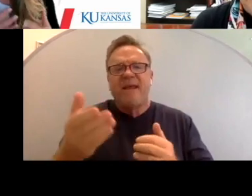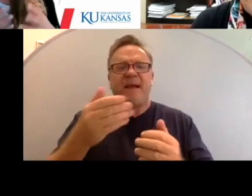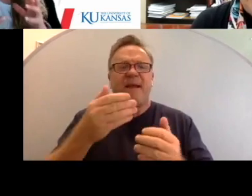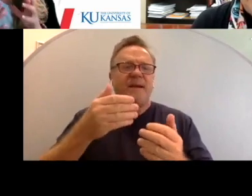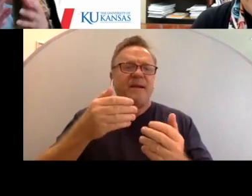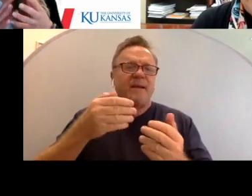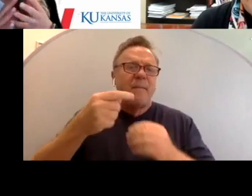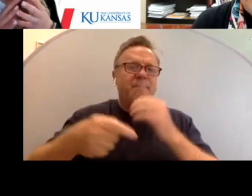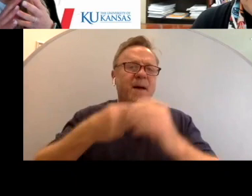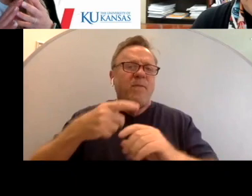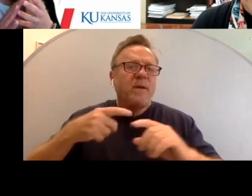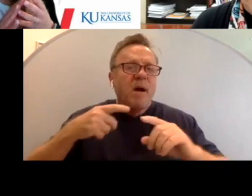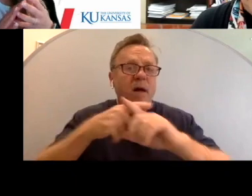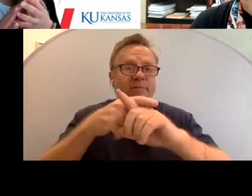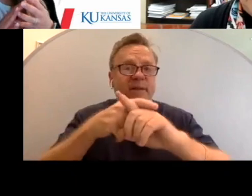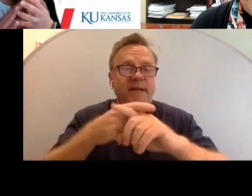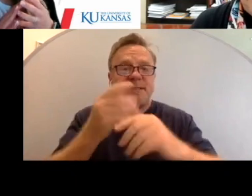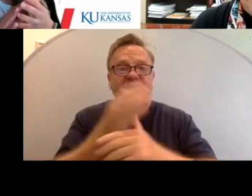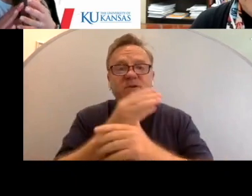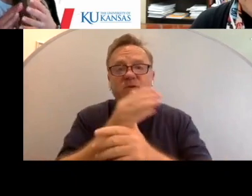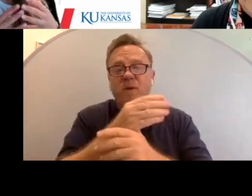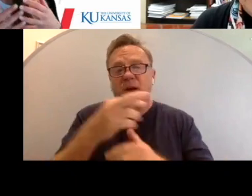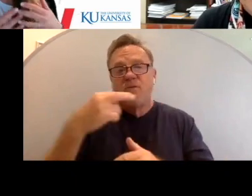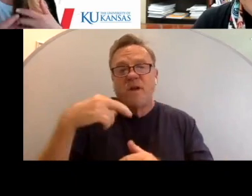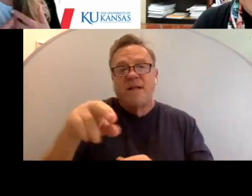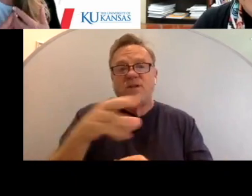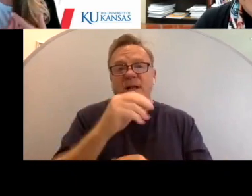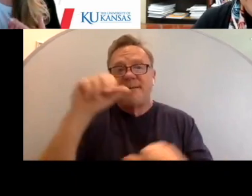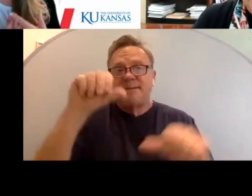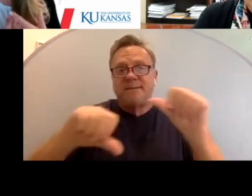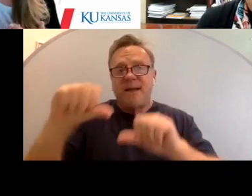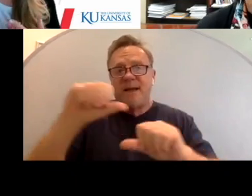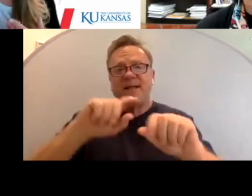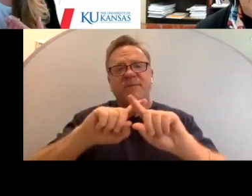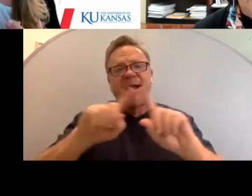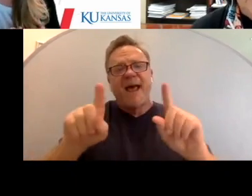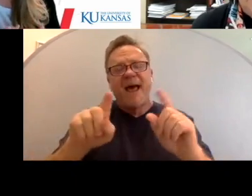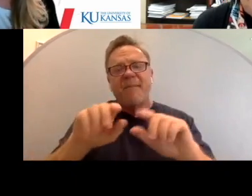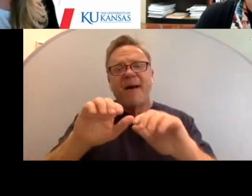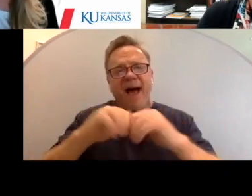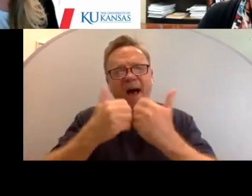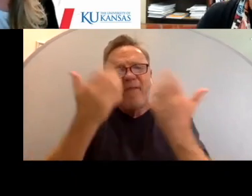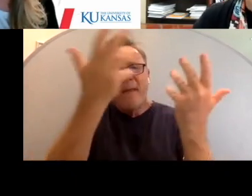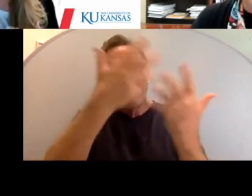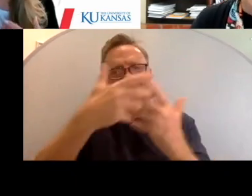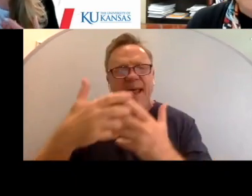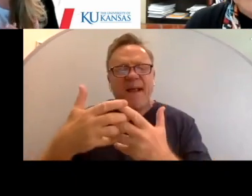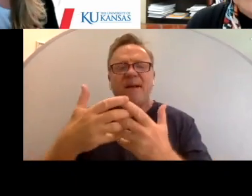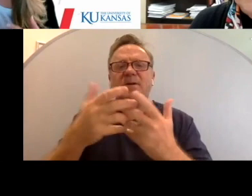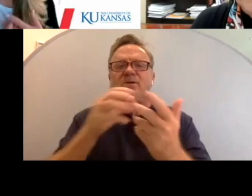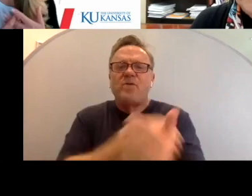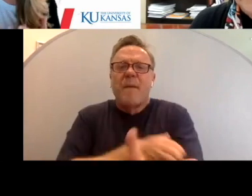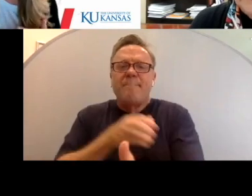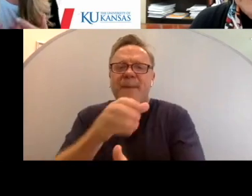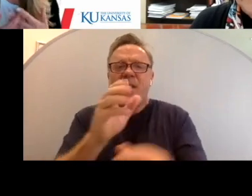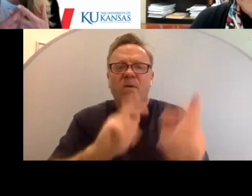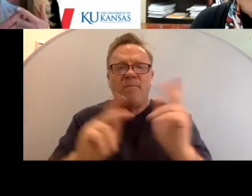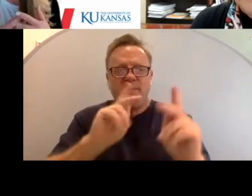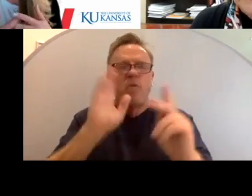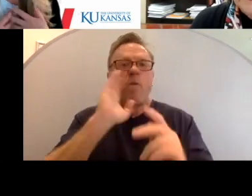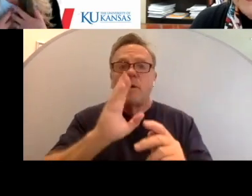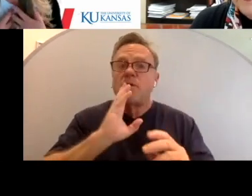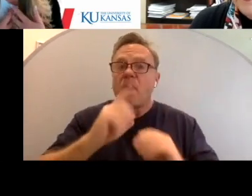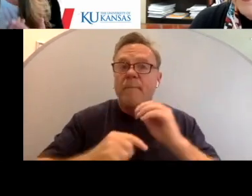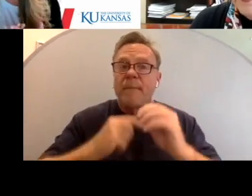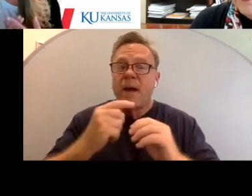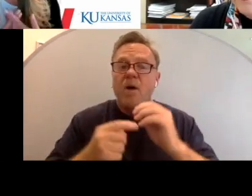the conflicts between religion and science, but yet how they can blend together to empower individuals. So we will be talking about